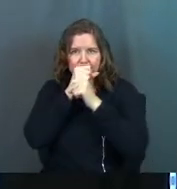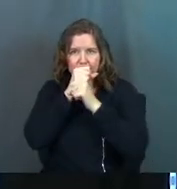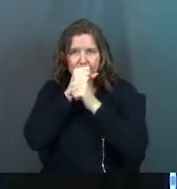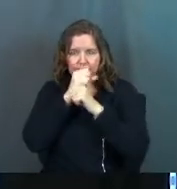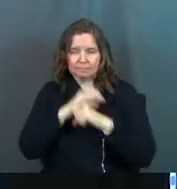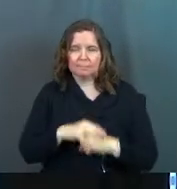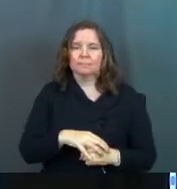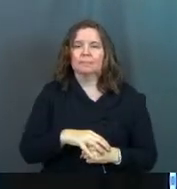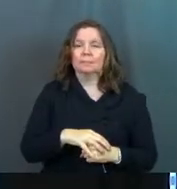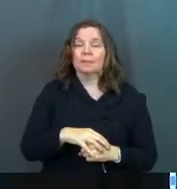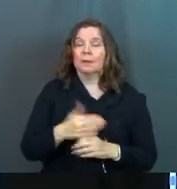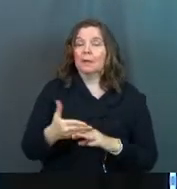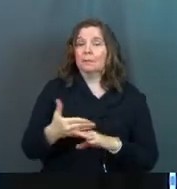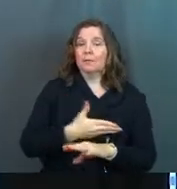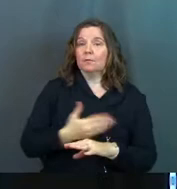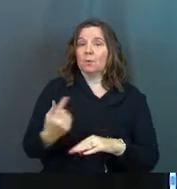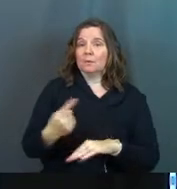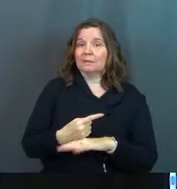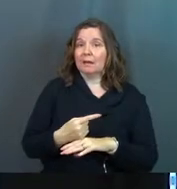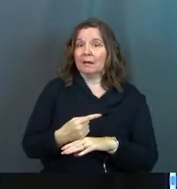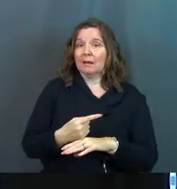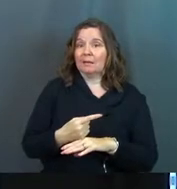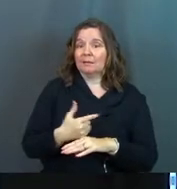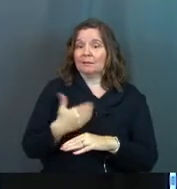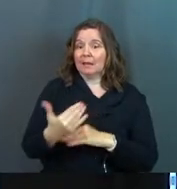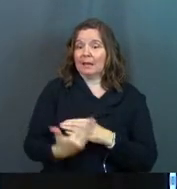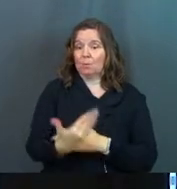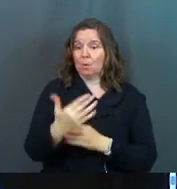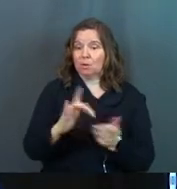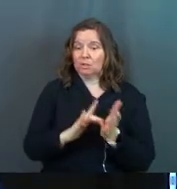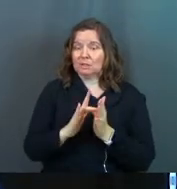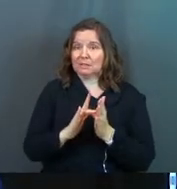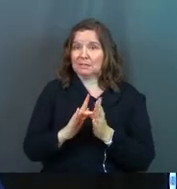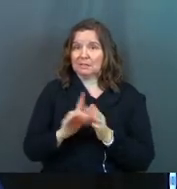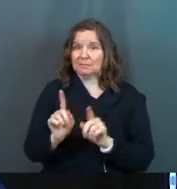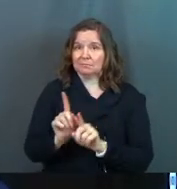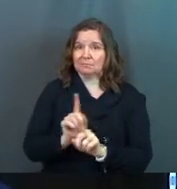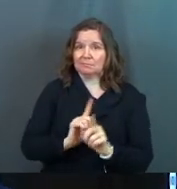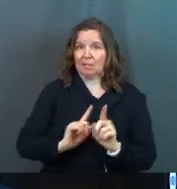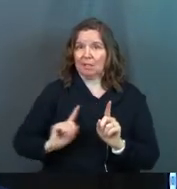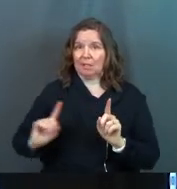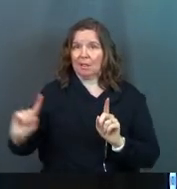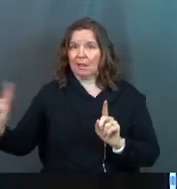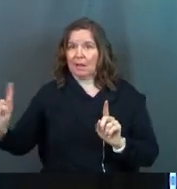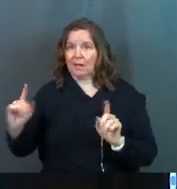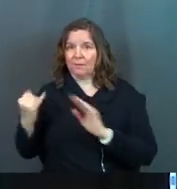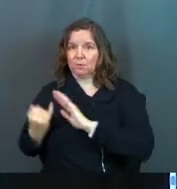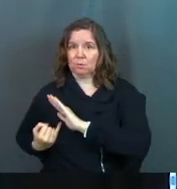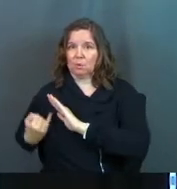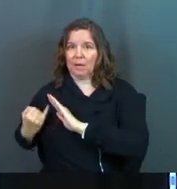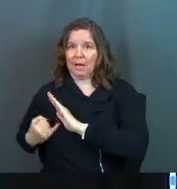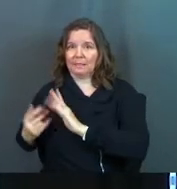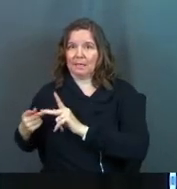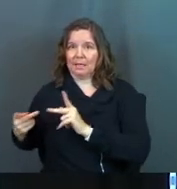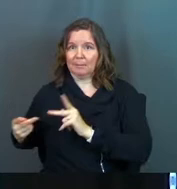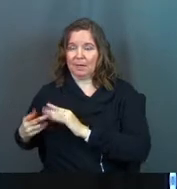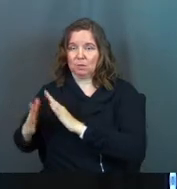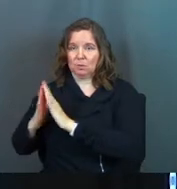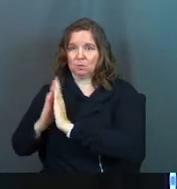Keep going, verse 35. Before daybreak the next morning, Jesus got up and went out to an isolated place to pray.